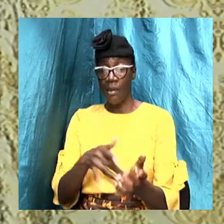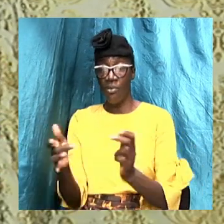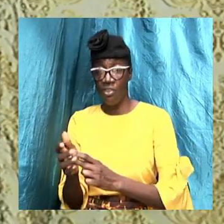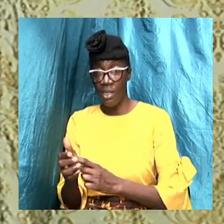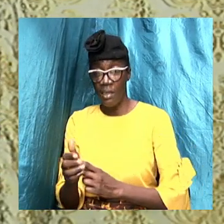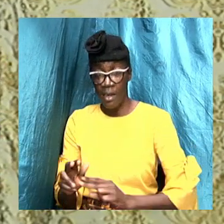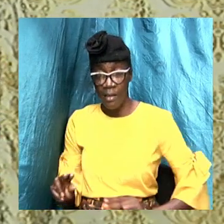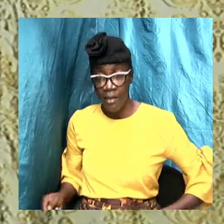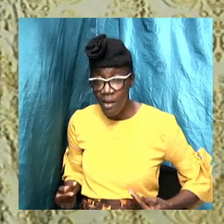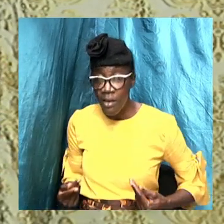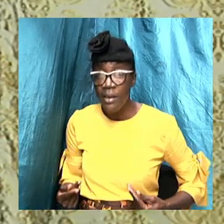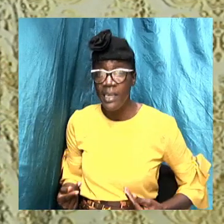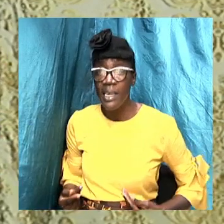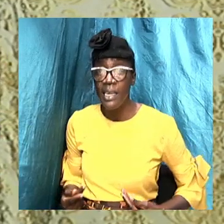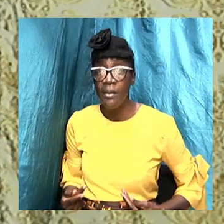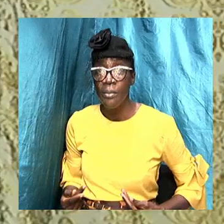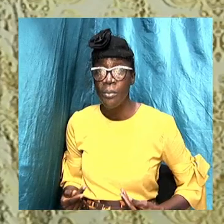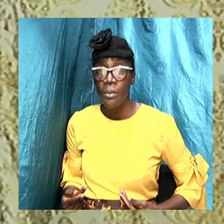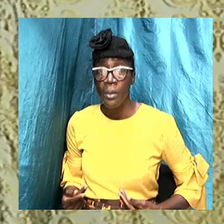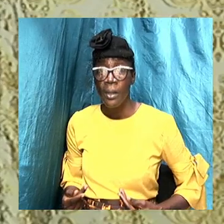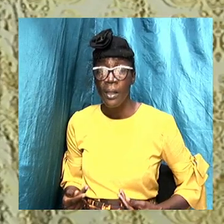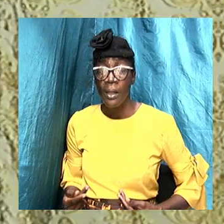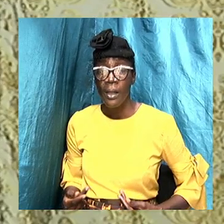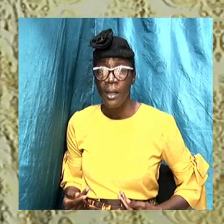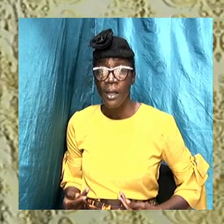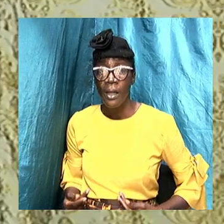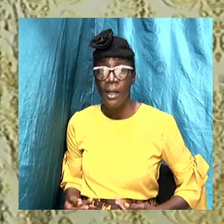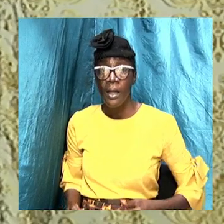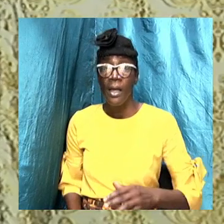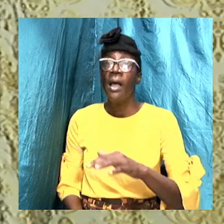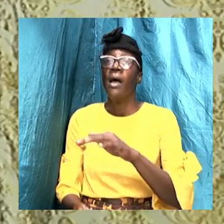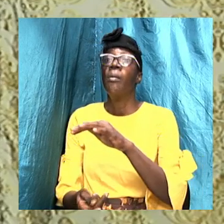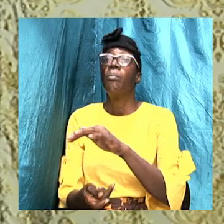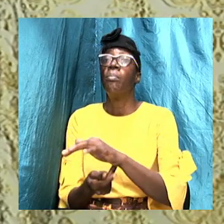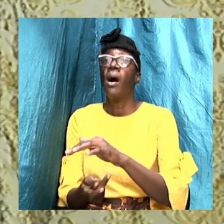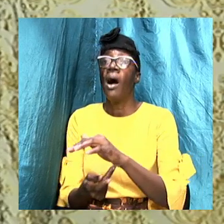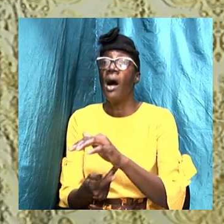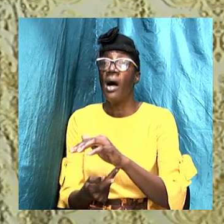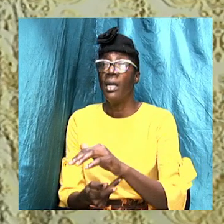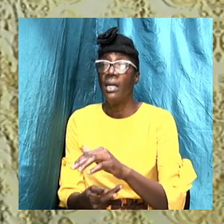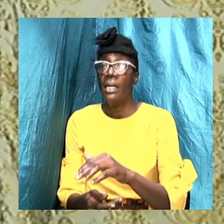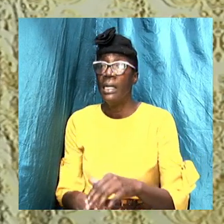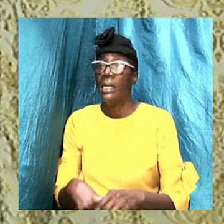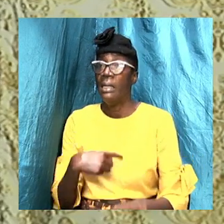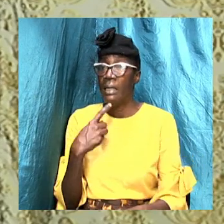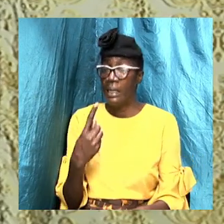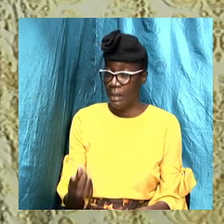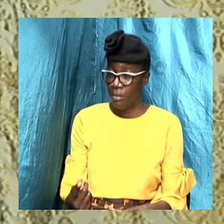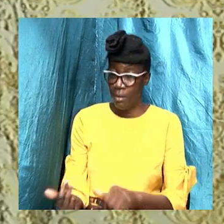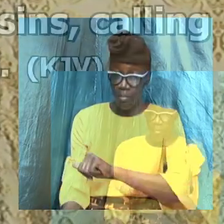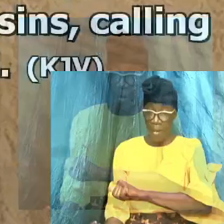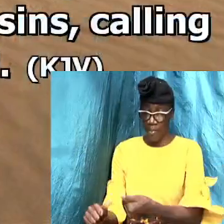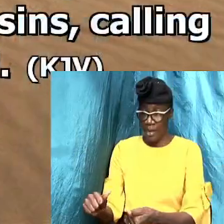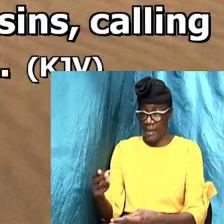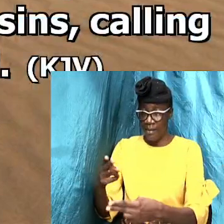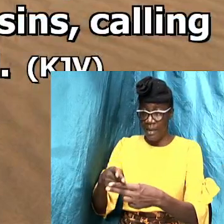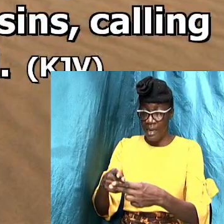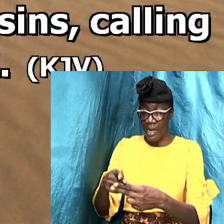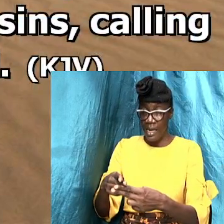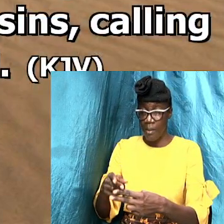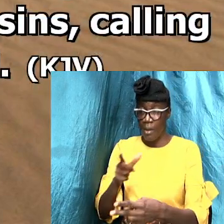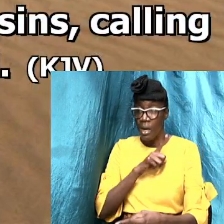in Acts 22 and 16 Paul gave his test look here he was baptized in the name of the Lord